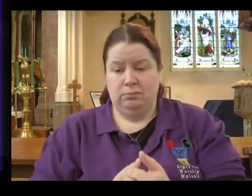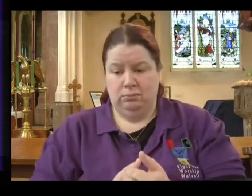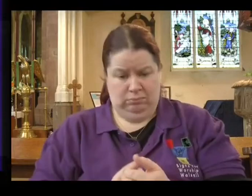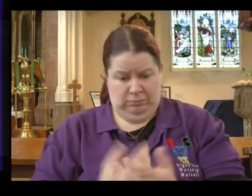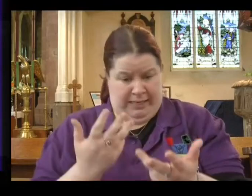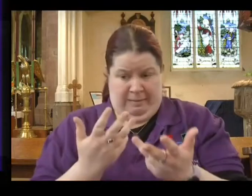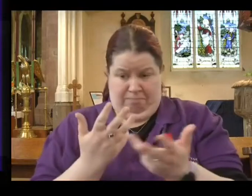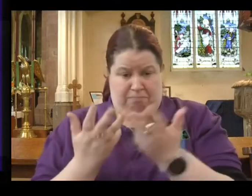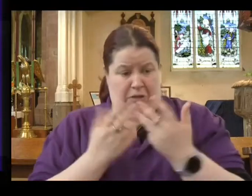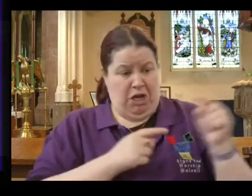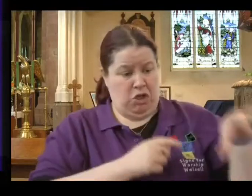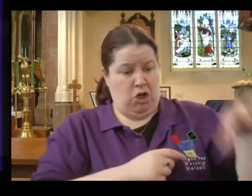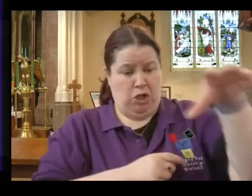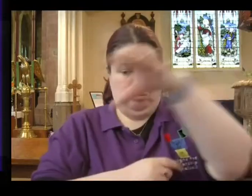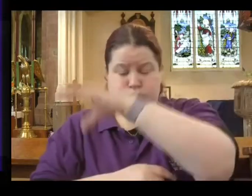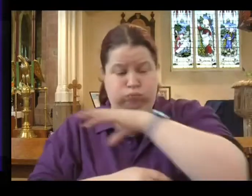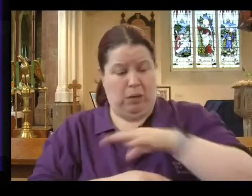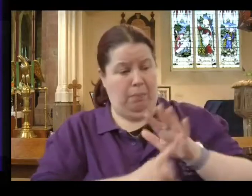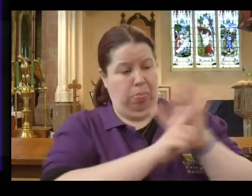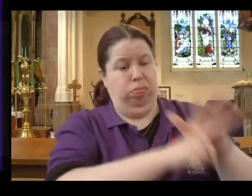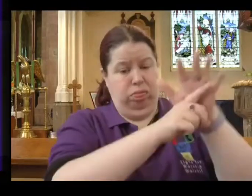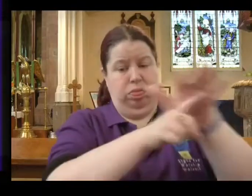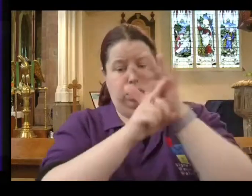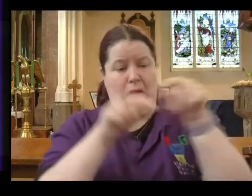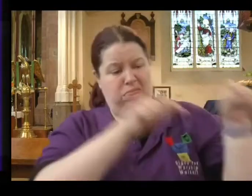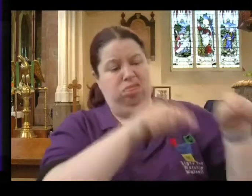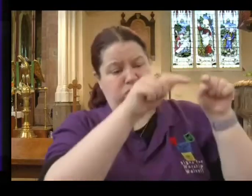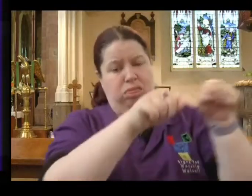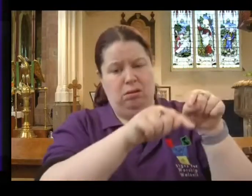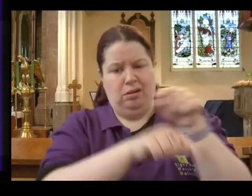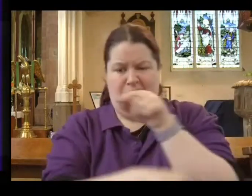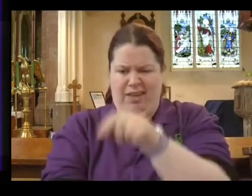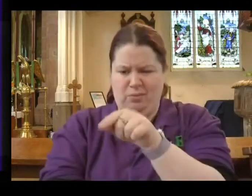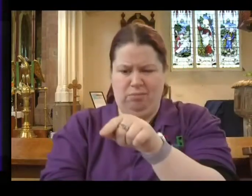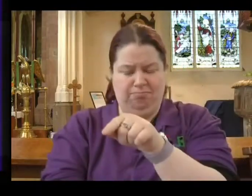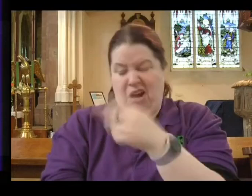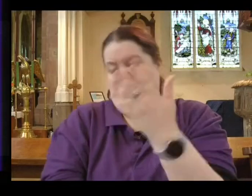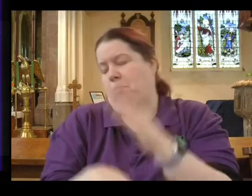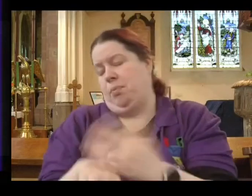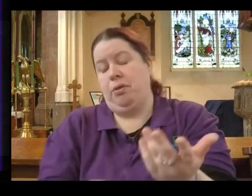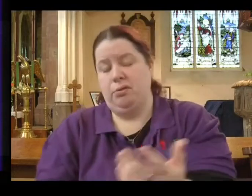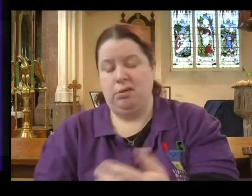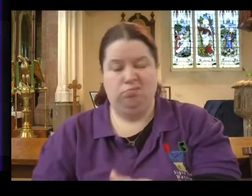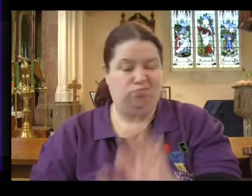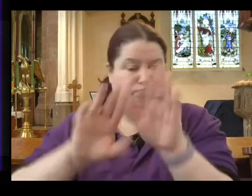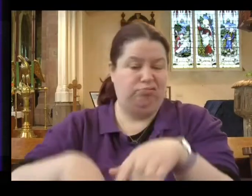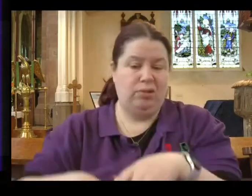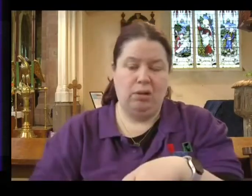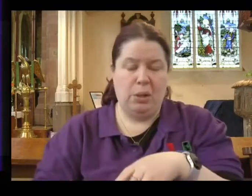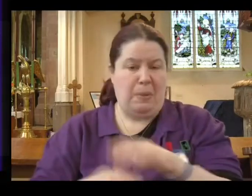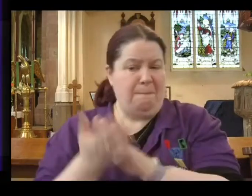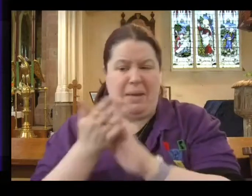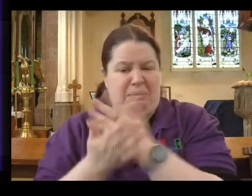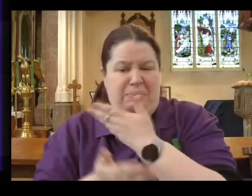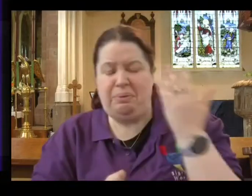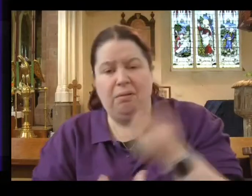these other churches that suffer in persecution. This one obviously isn't worth bothering about. It's almost as if the church at Sardis has become meaningless. It's